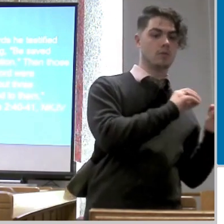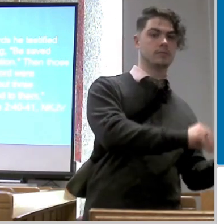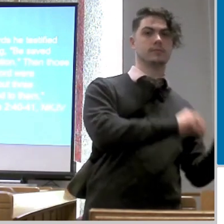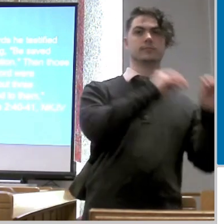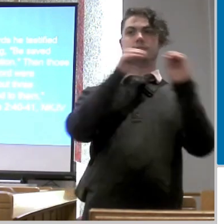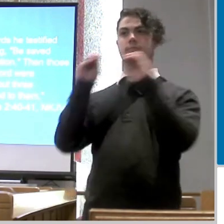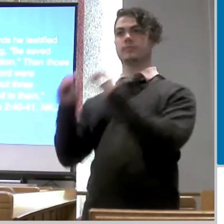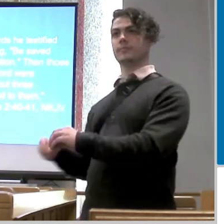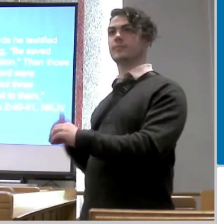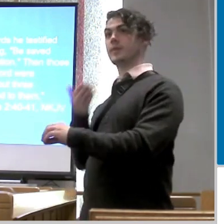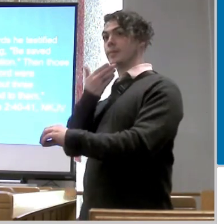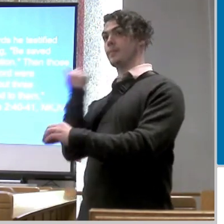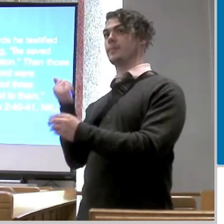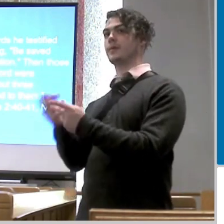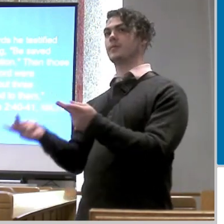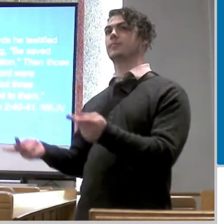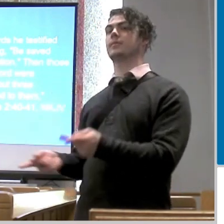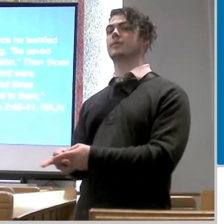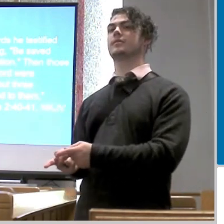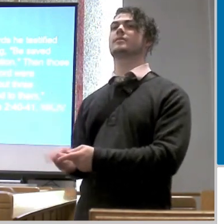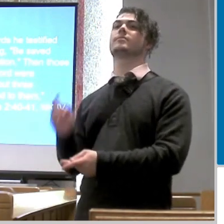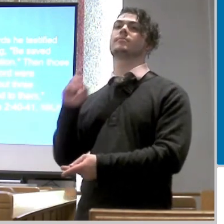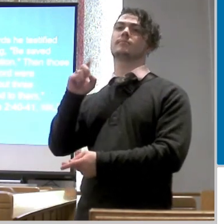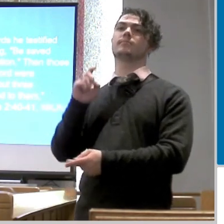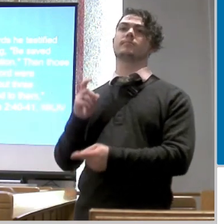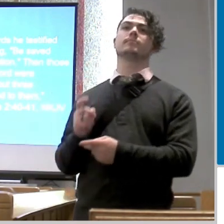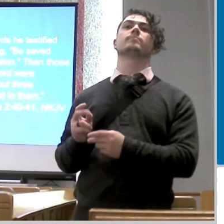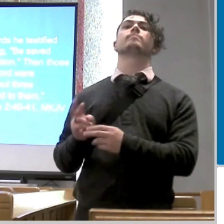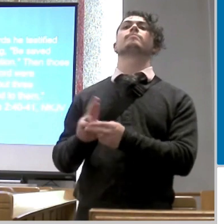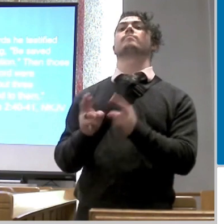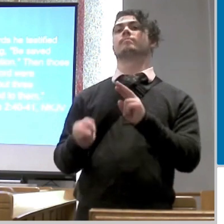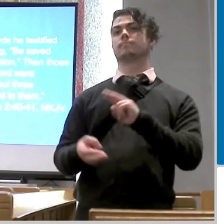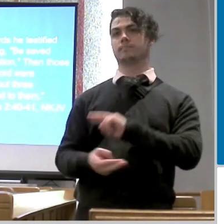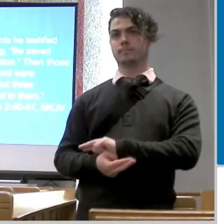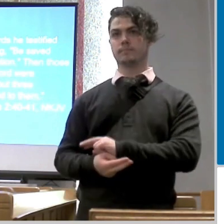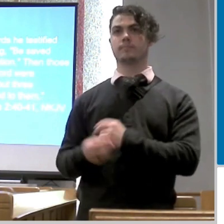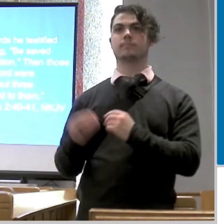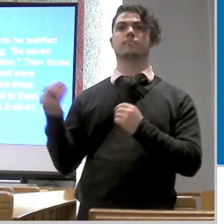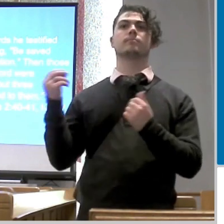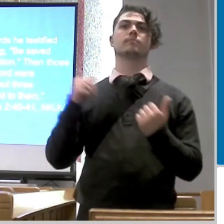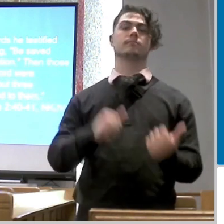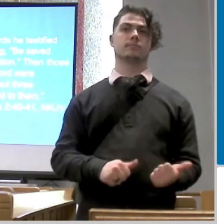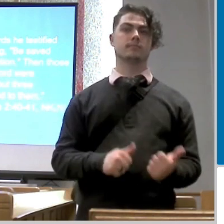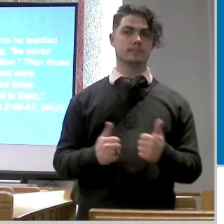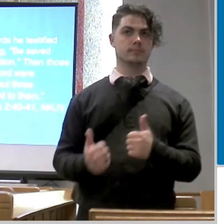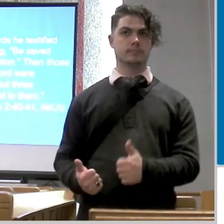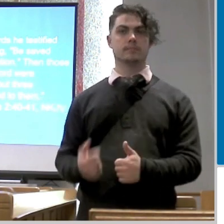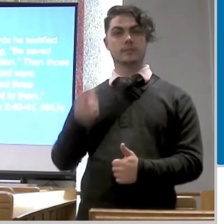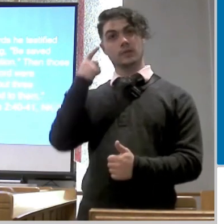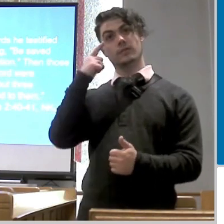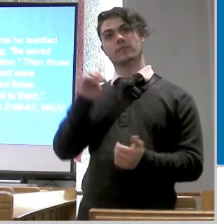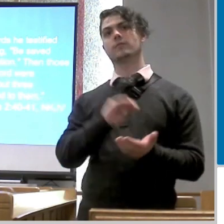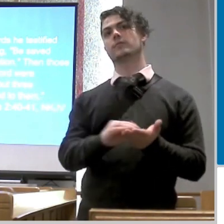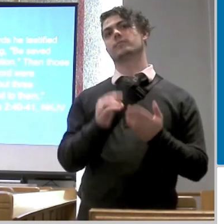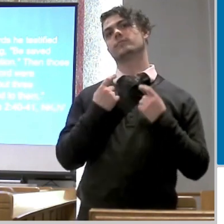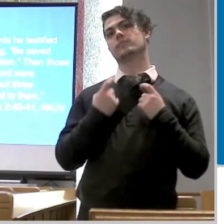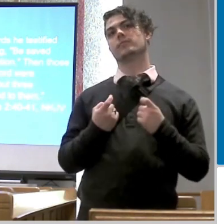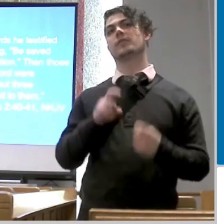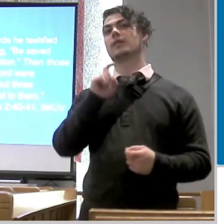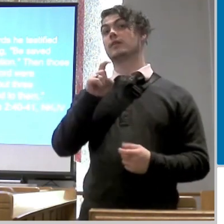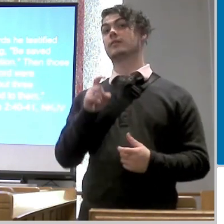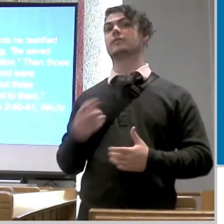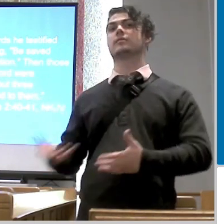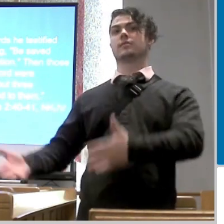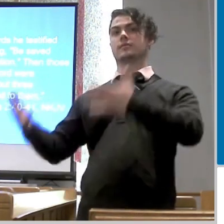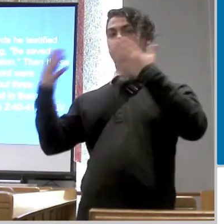a better place i need to repent and i need to be baptized for the forgiveness of my sins i need to put christ on